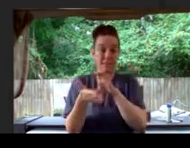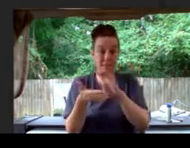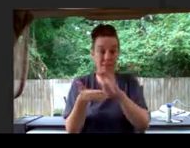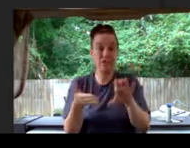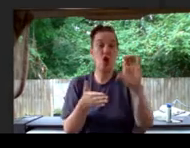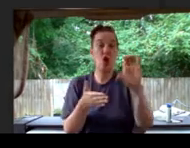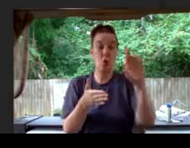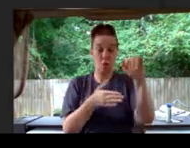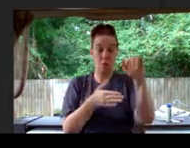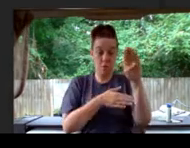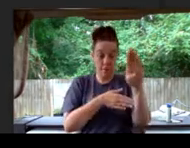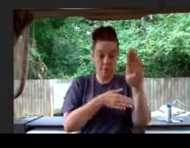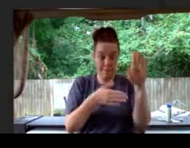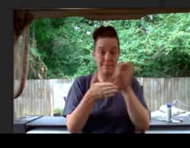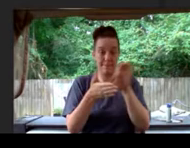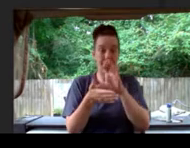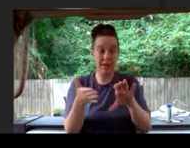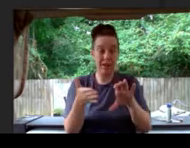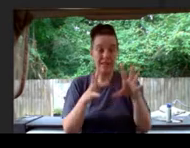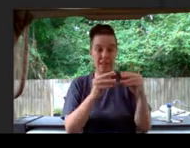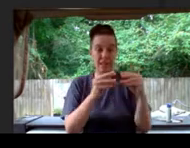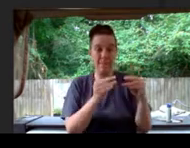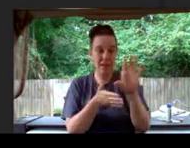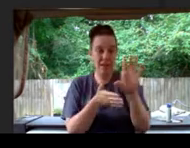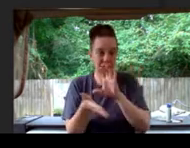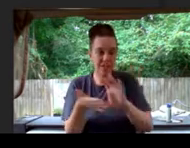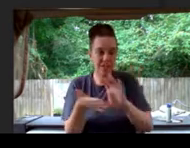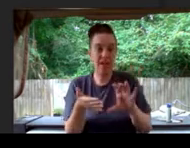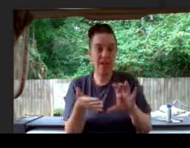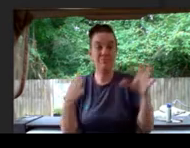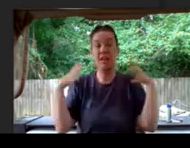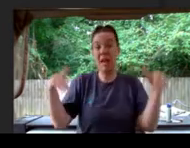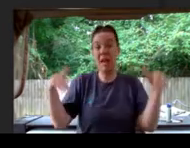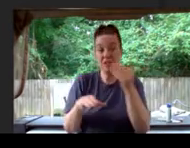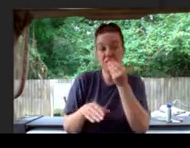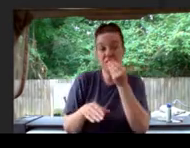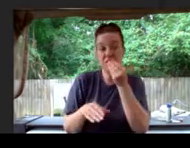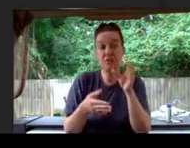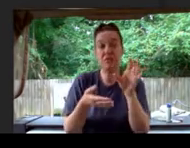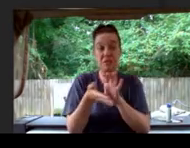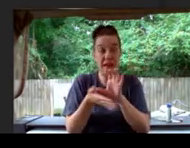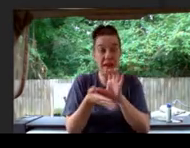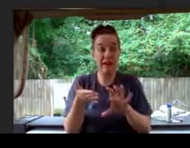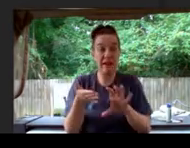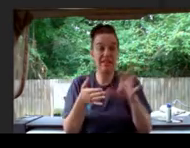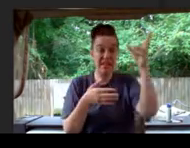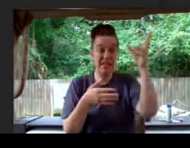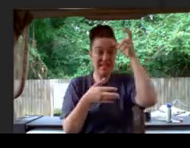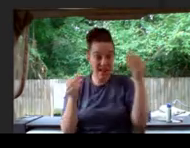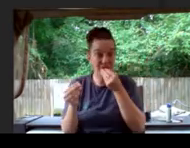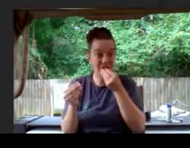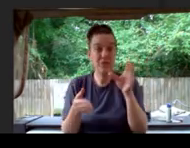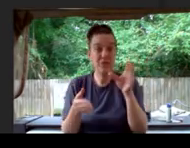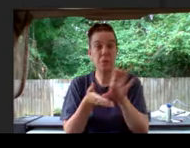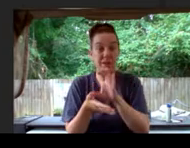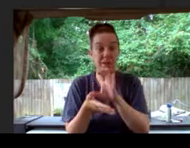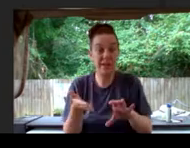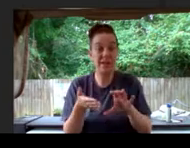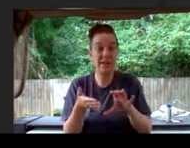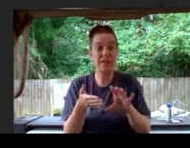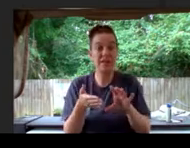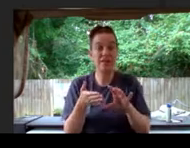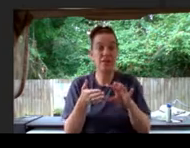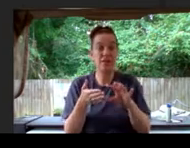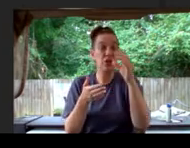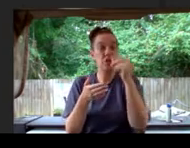cakes, and sponge cakes. Angel food cakes, devil's food cakes, strawberry